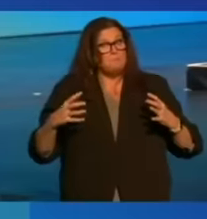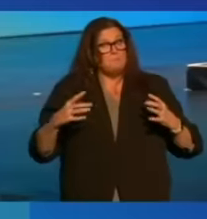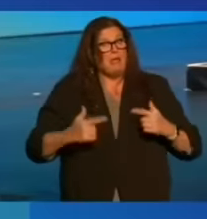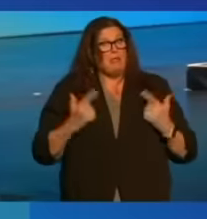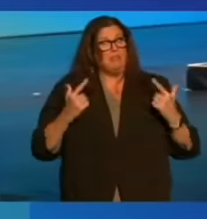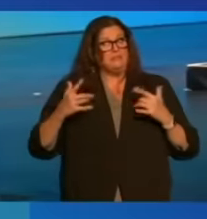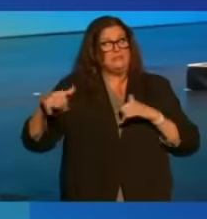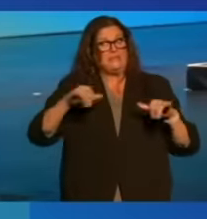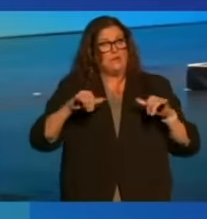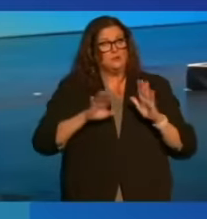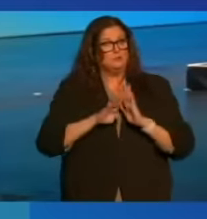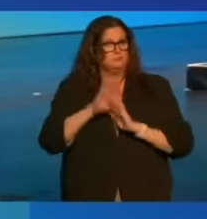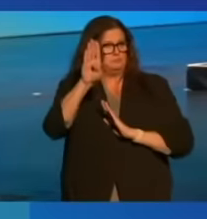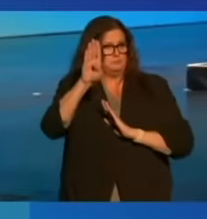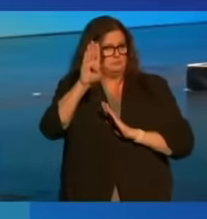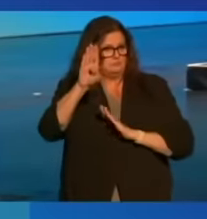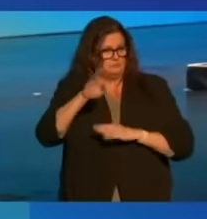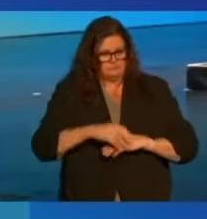to accelerate.